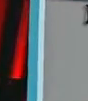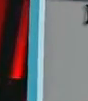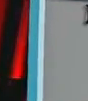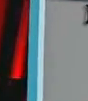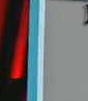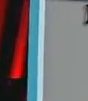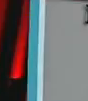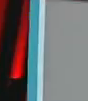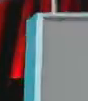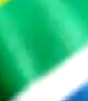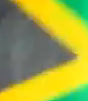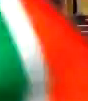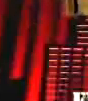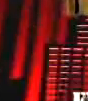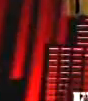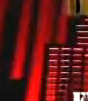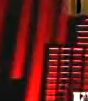double three seven two one